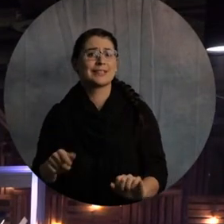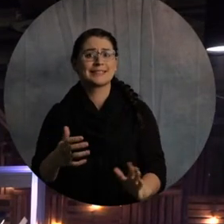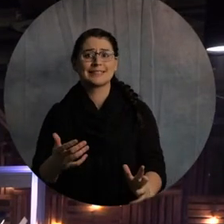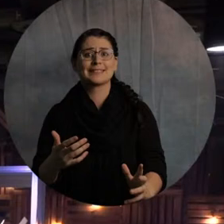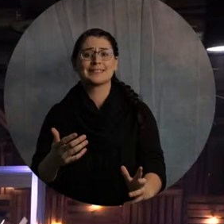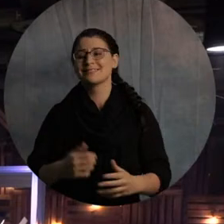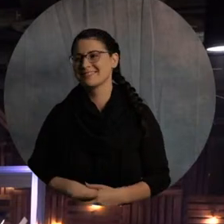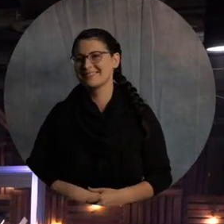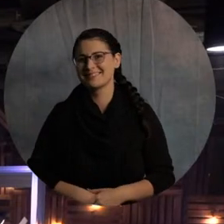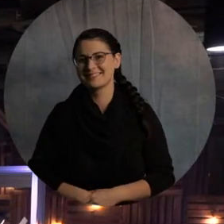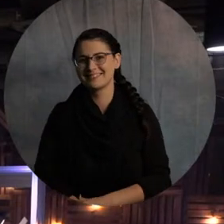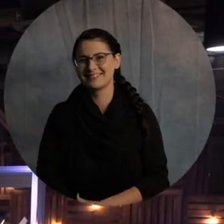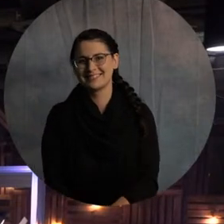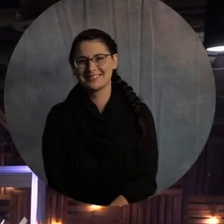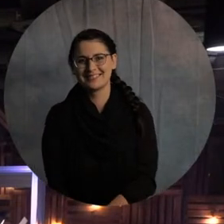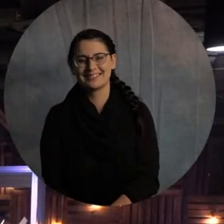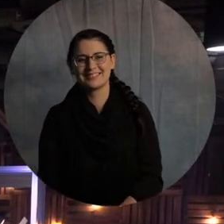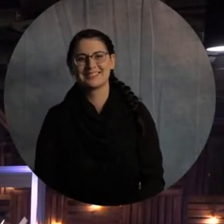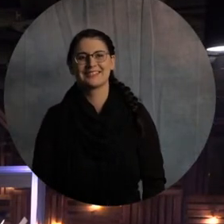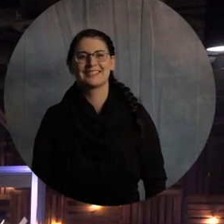I like to pick on Jonathan. He's the smartest guy on staff.